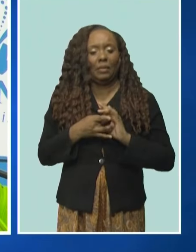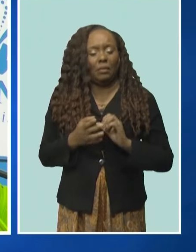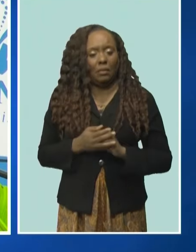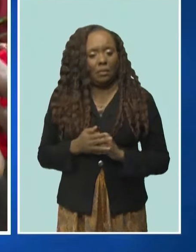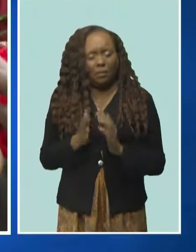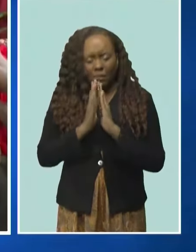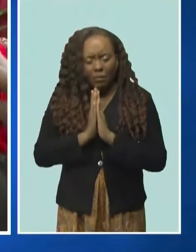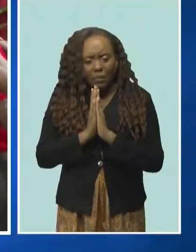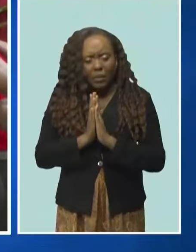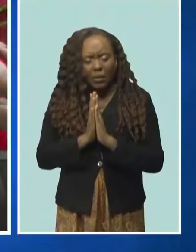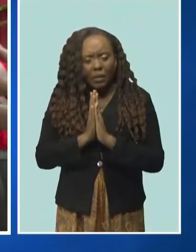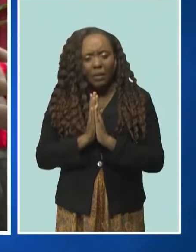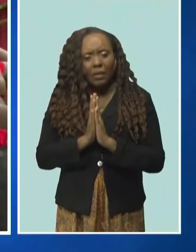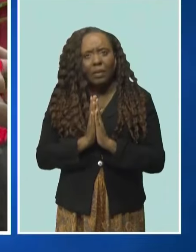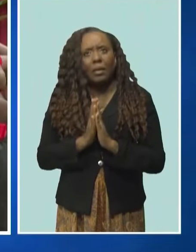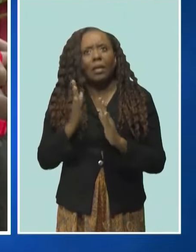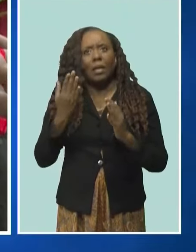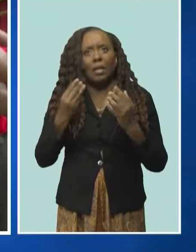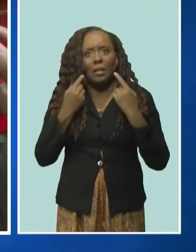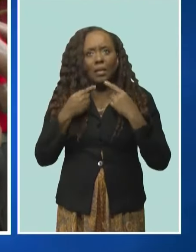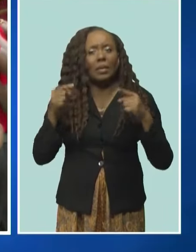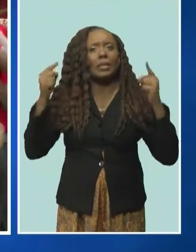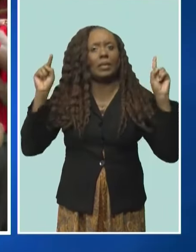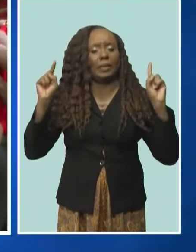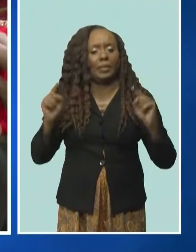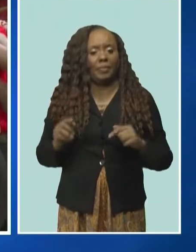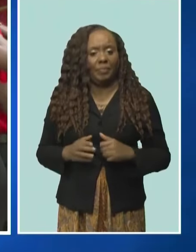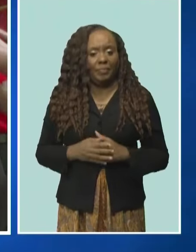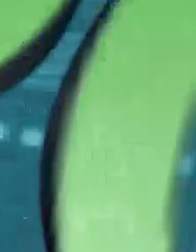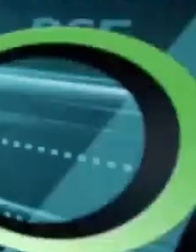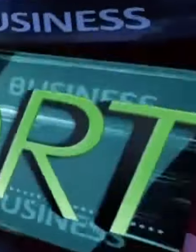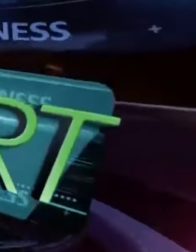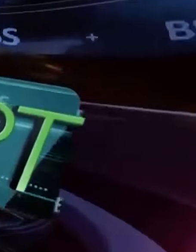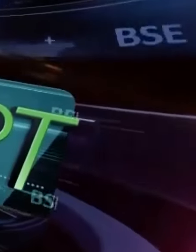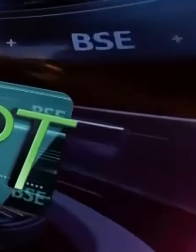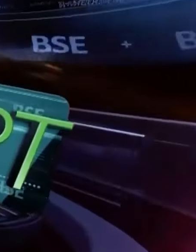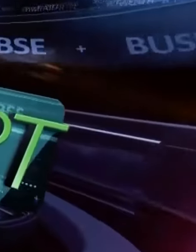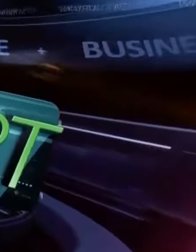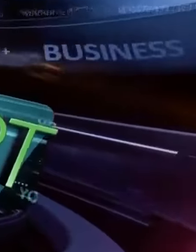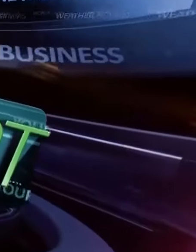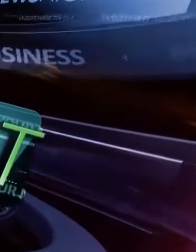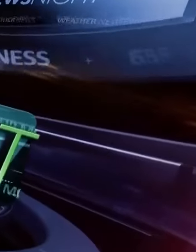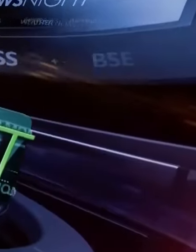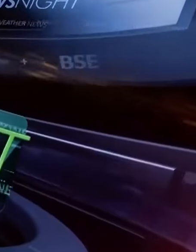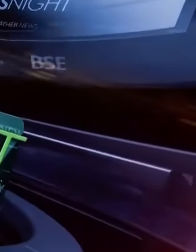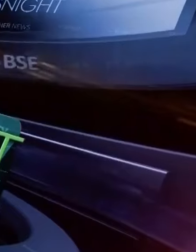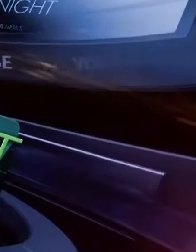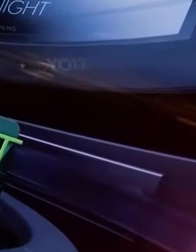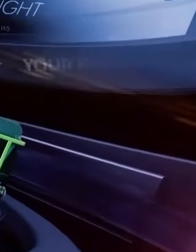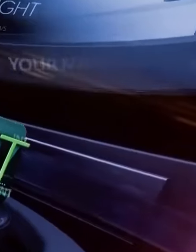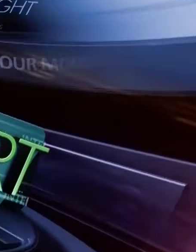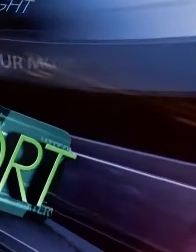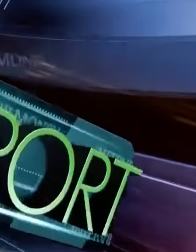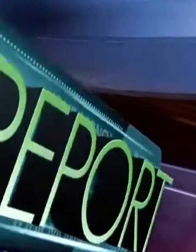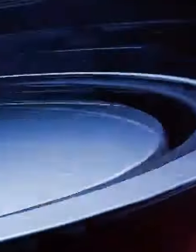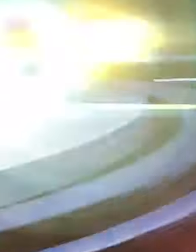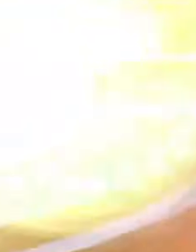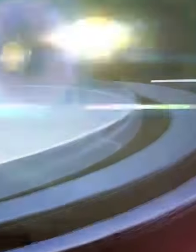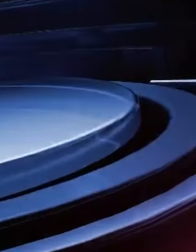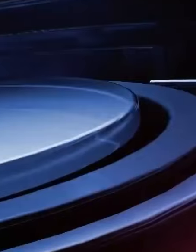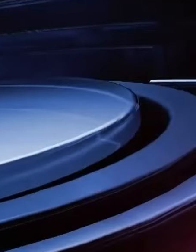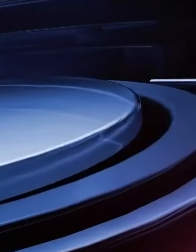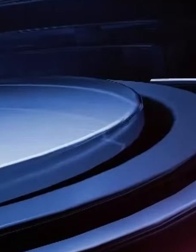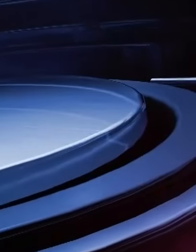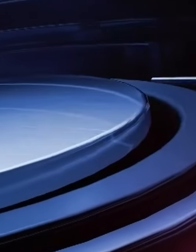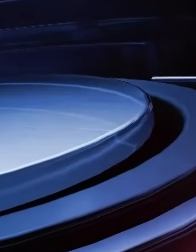Rachel Legard, CBC News. The Business Report is brought to you with the kind compliments of the National